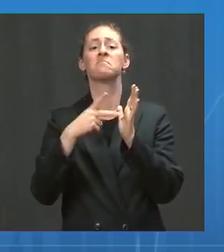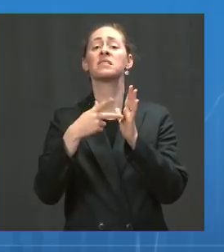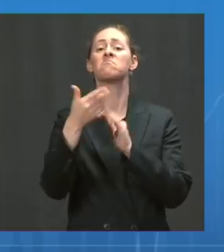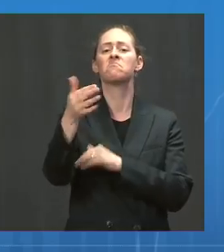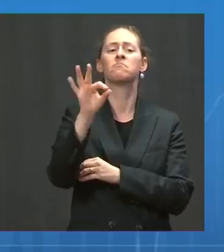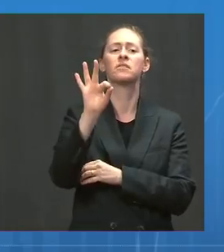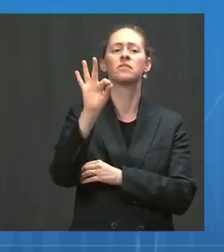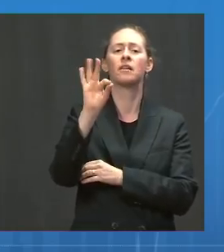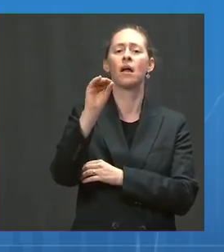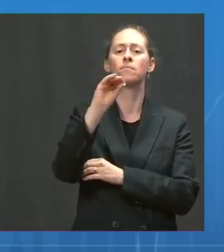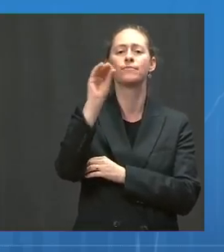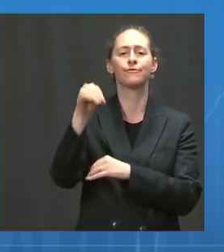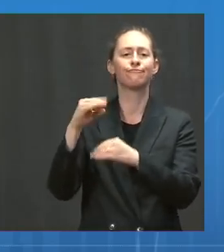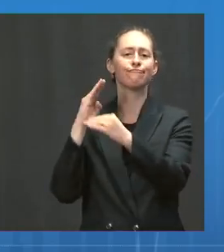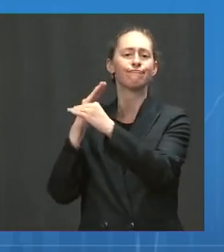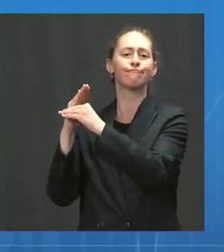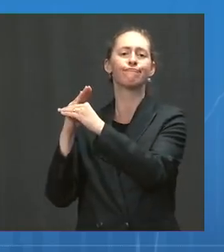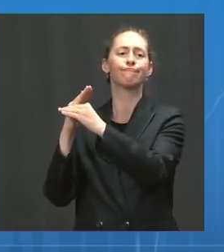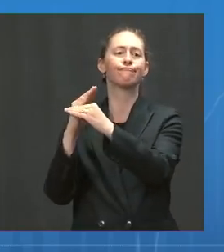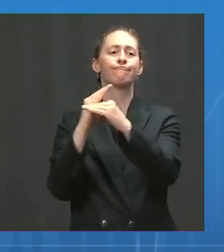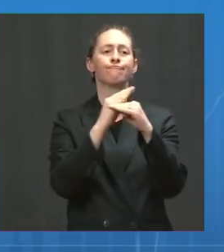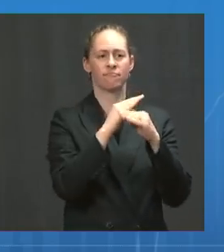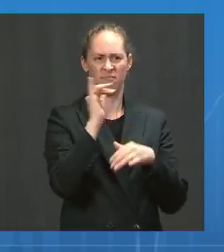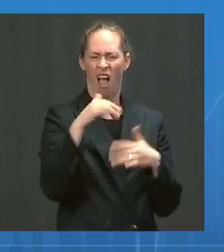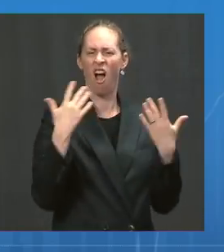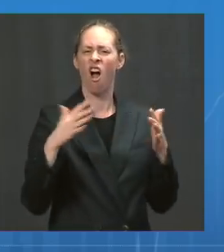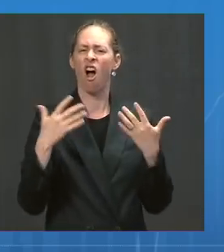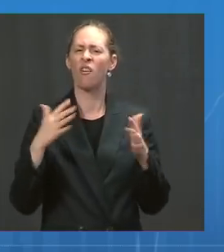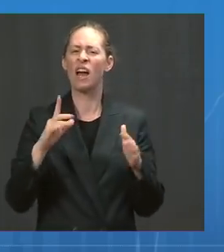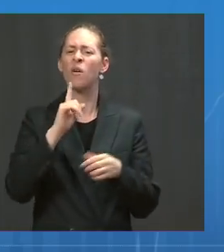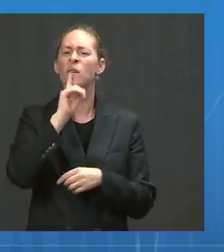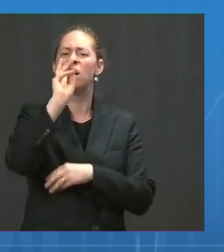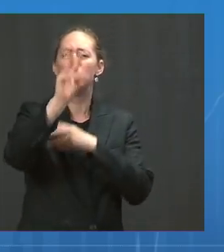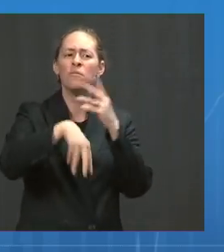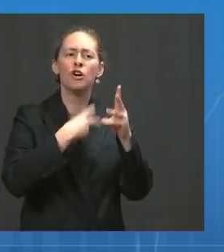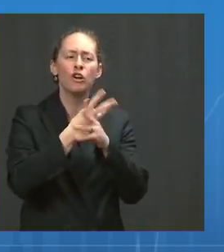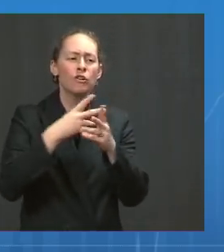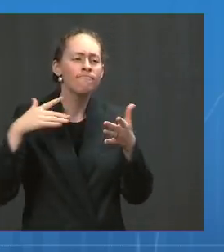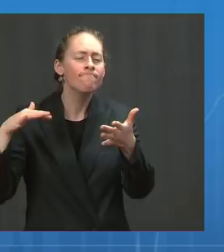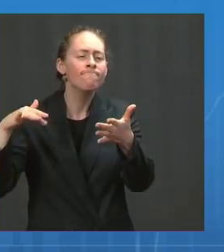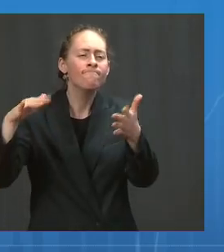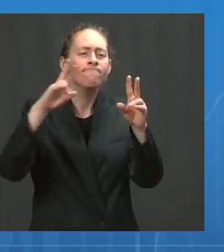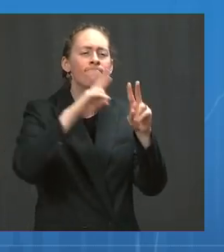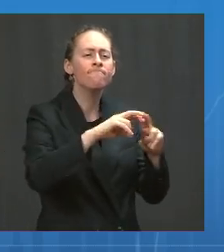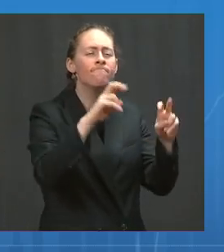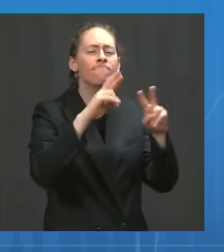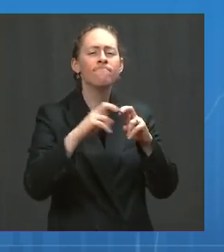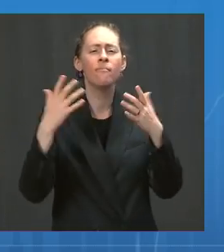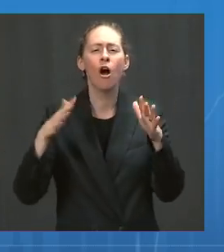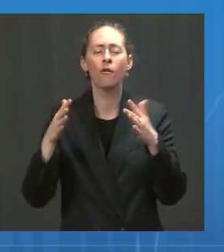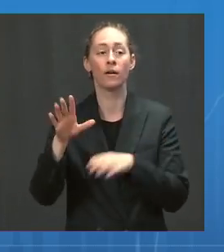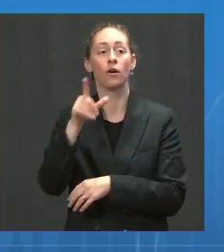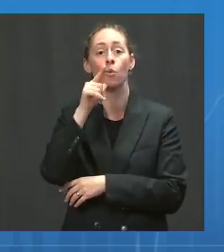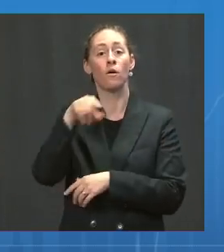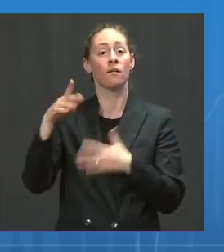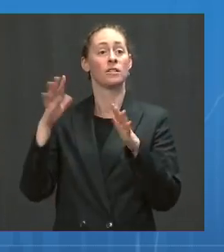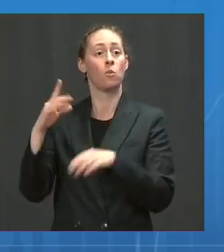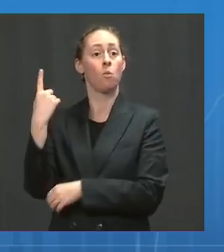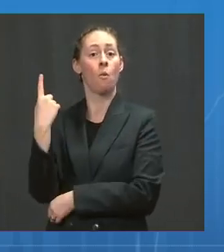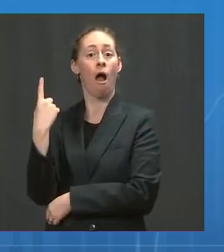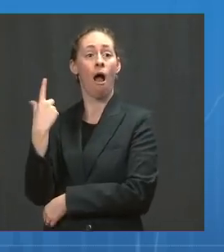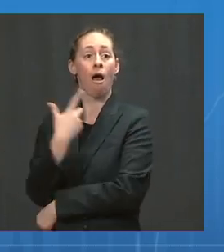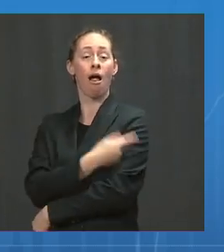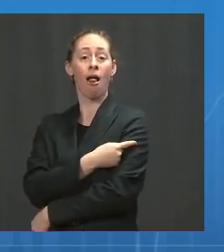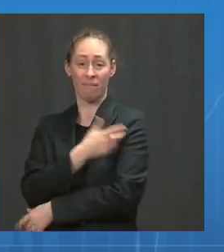death in real-world studies. Not completing the series puts those partially vaccinated at risk of illness. We